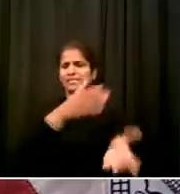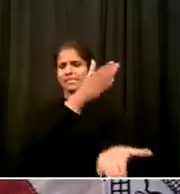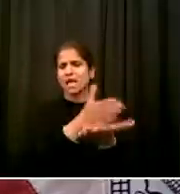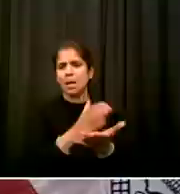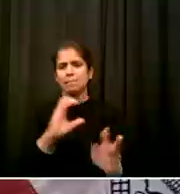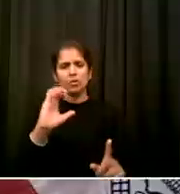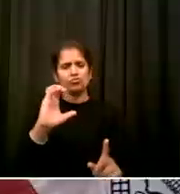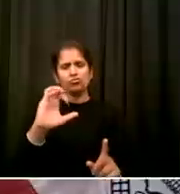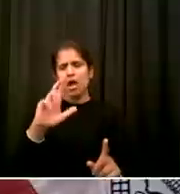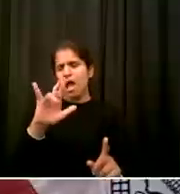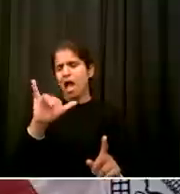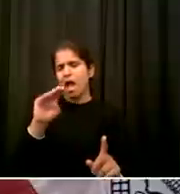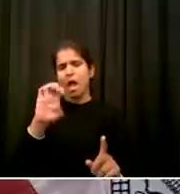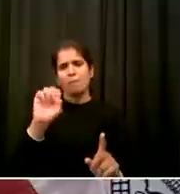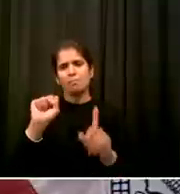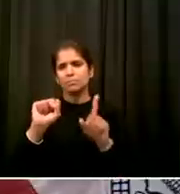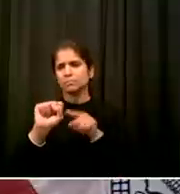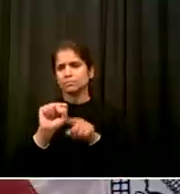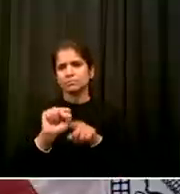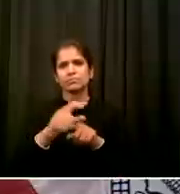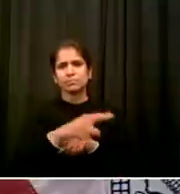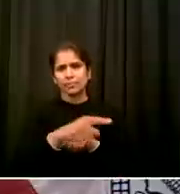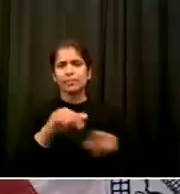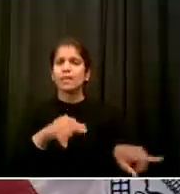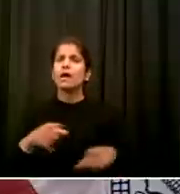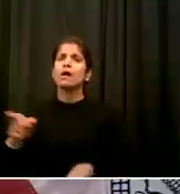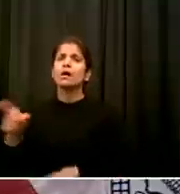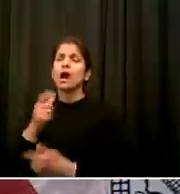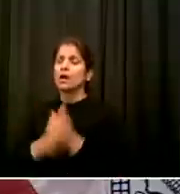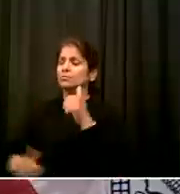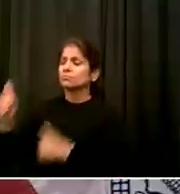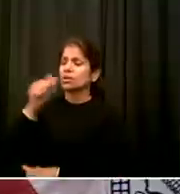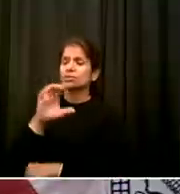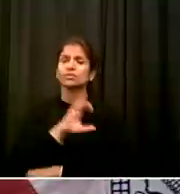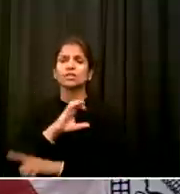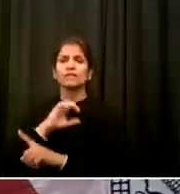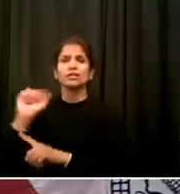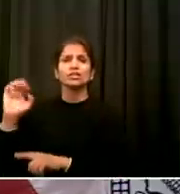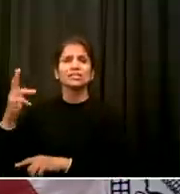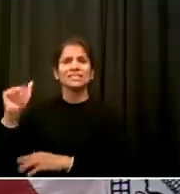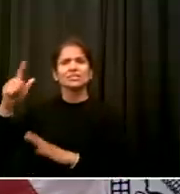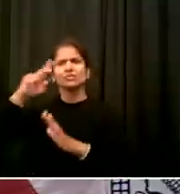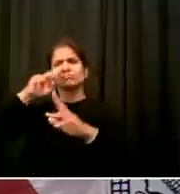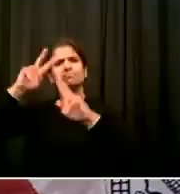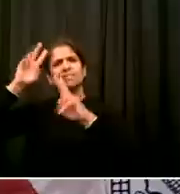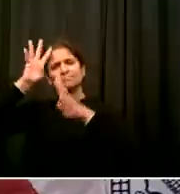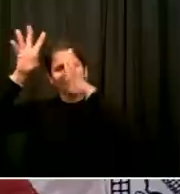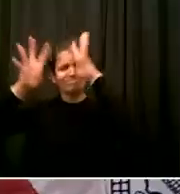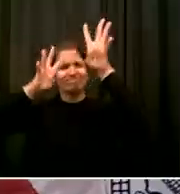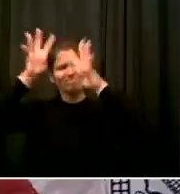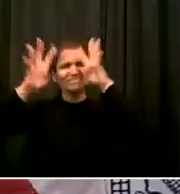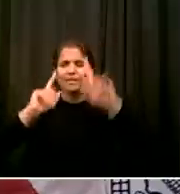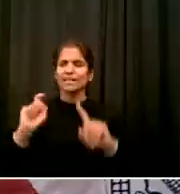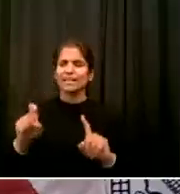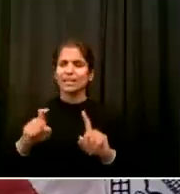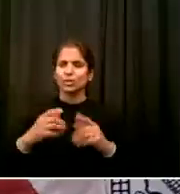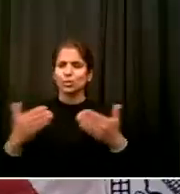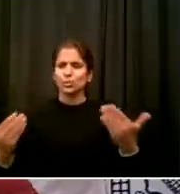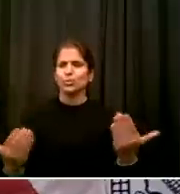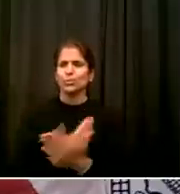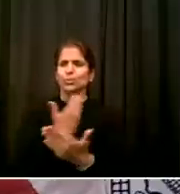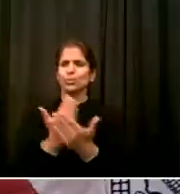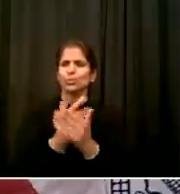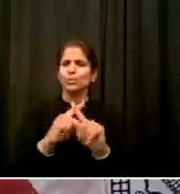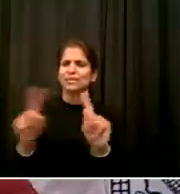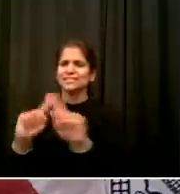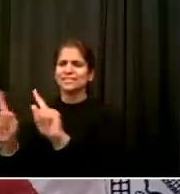different to achieve higher goals So there's different kinds of approaches here And then some of course beyond that The